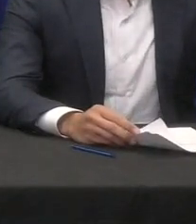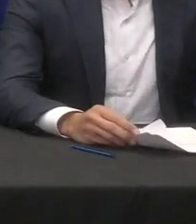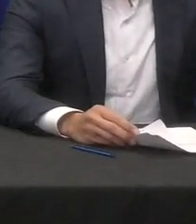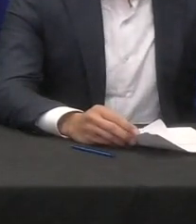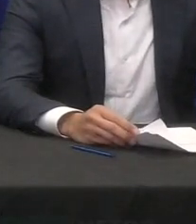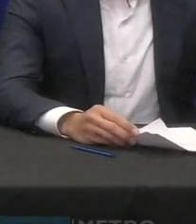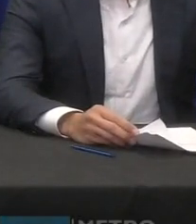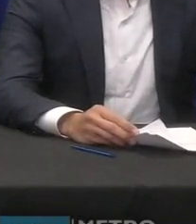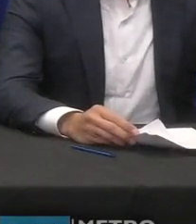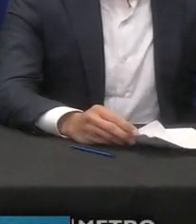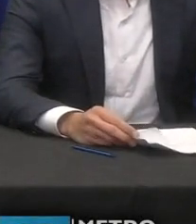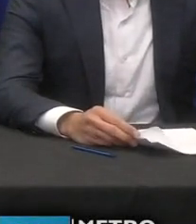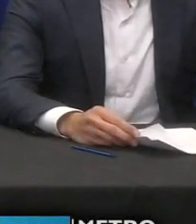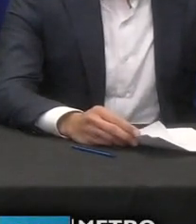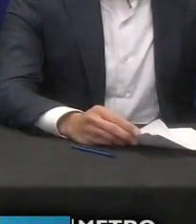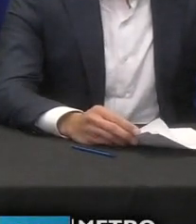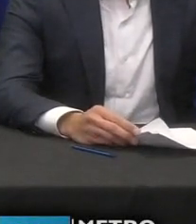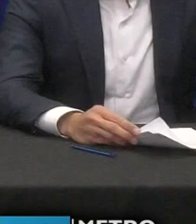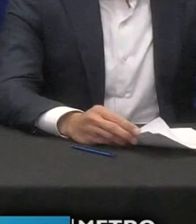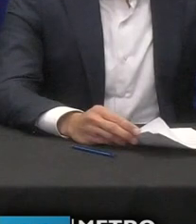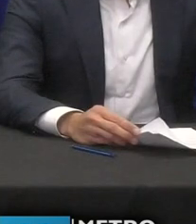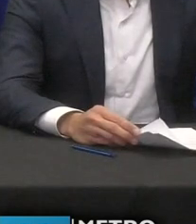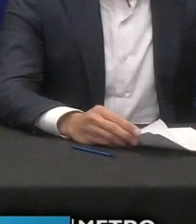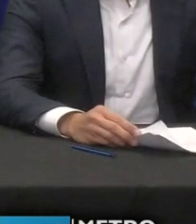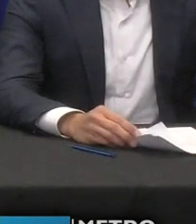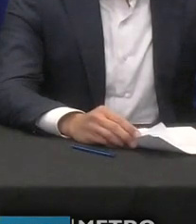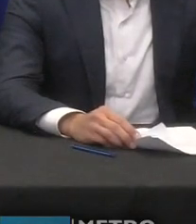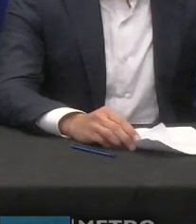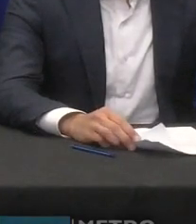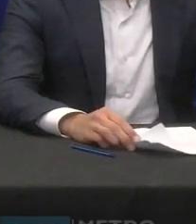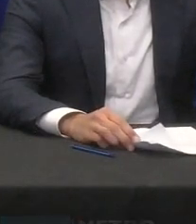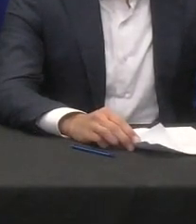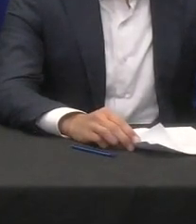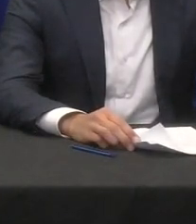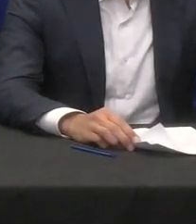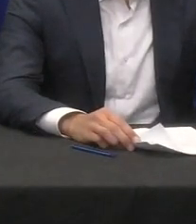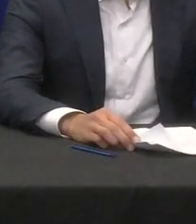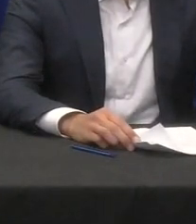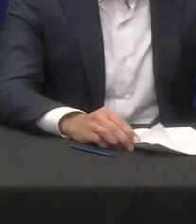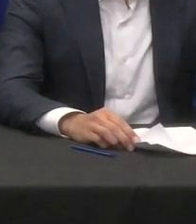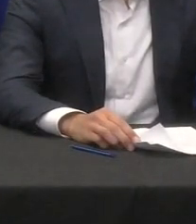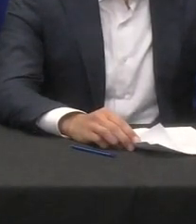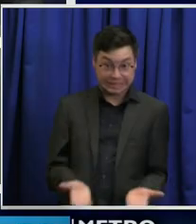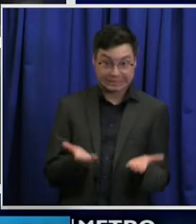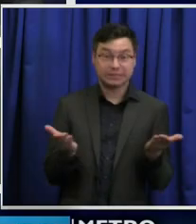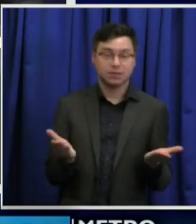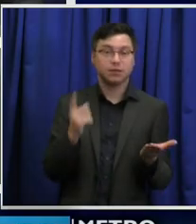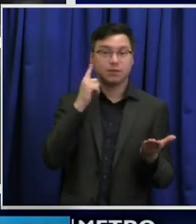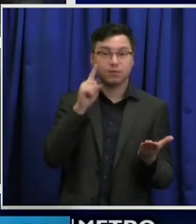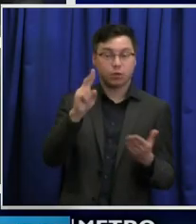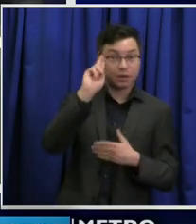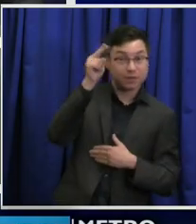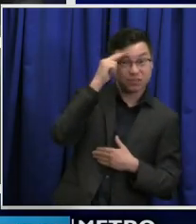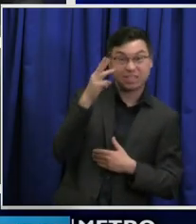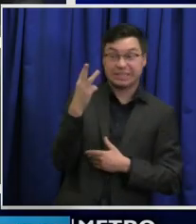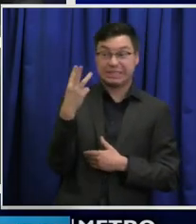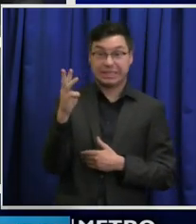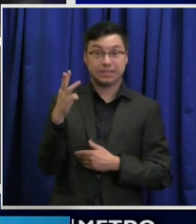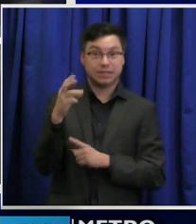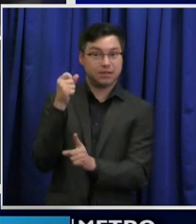There have been 332 Nashvilleians who have died from COVID-19, 16 just in the last week.